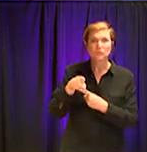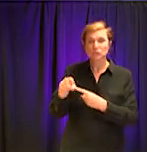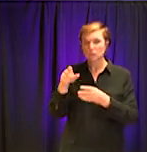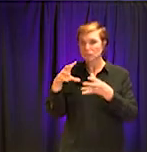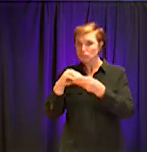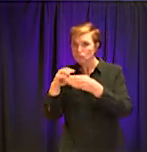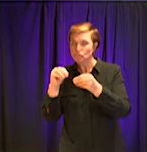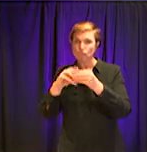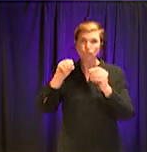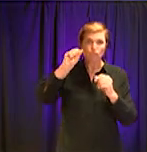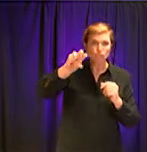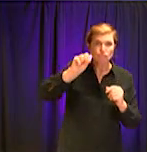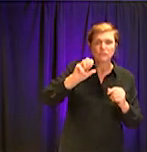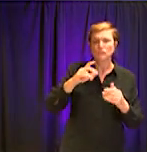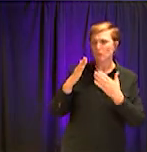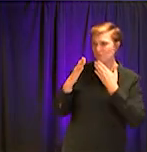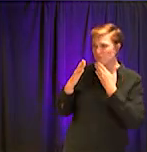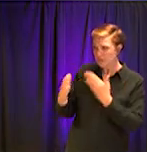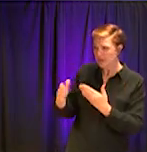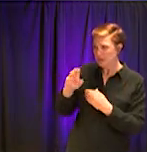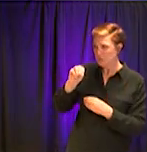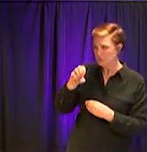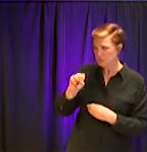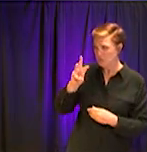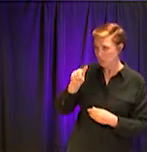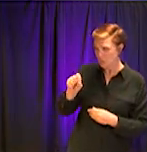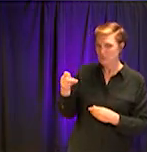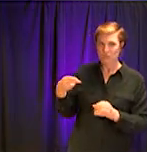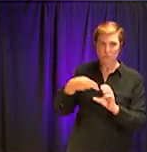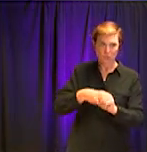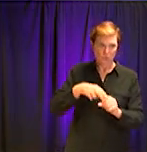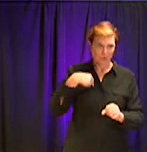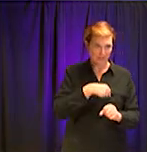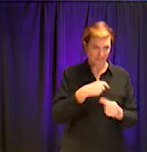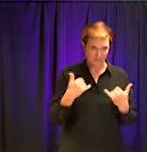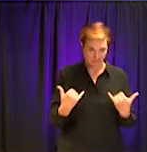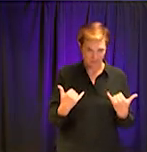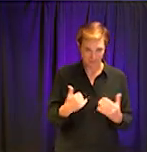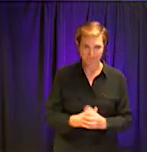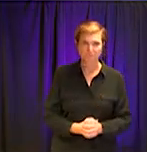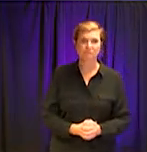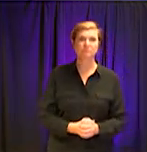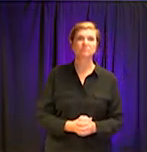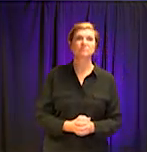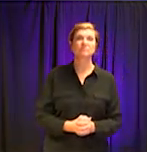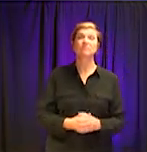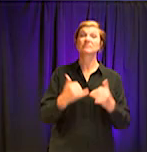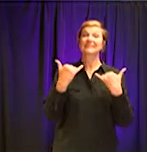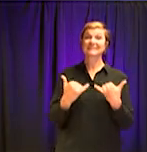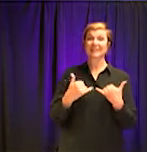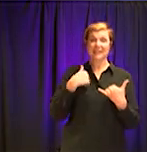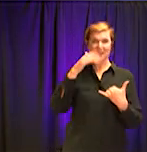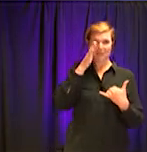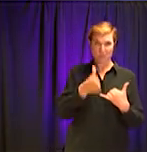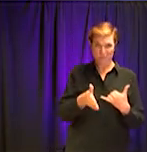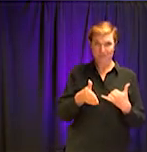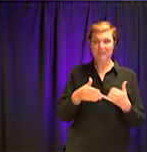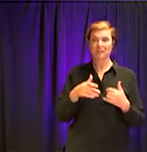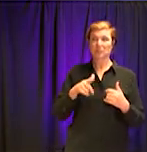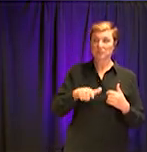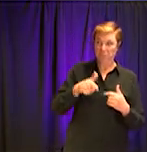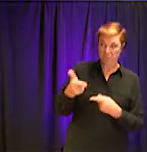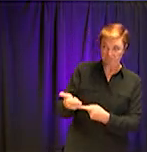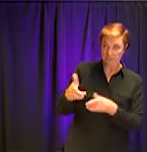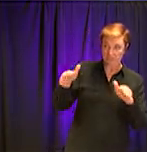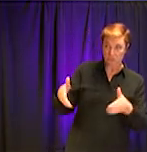And thank you so much, Ms. Wood, for coming and being with us today. Now I would like to stop and introduce a gentleman here in DeKalb